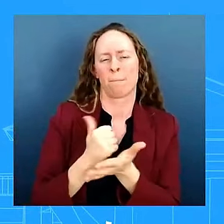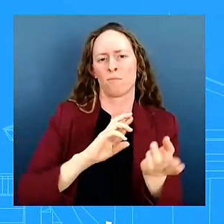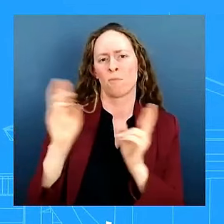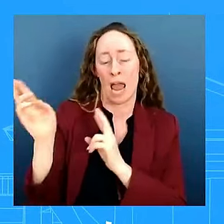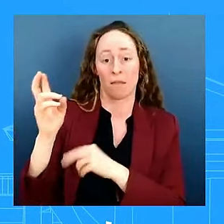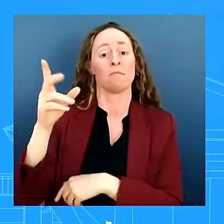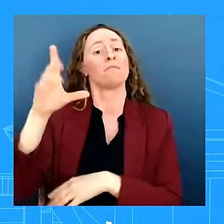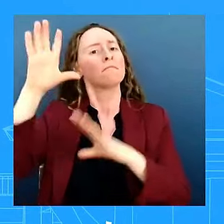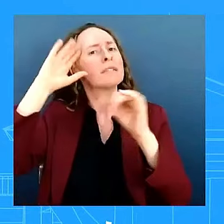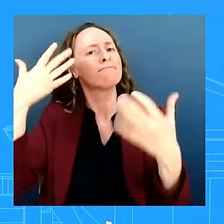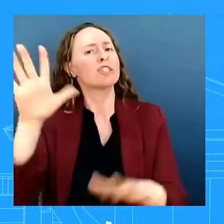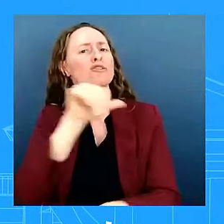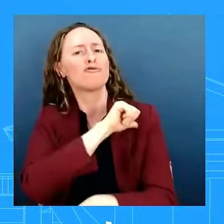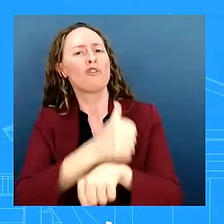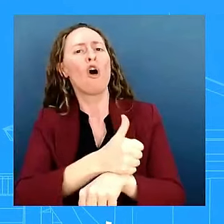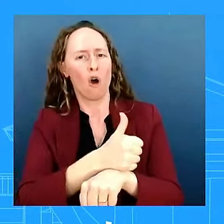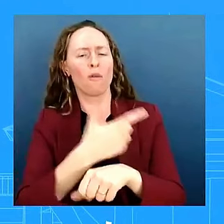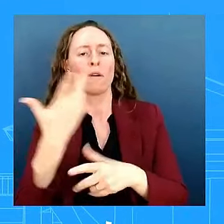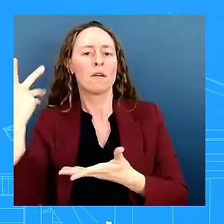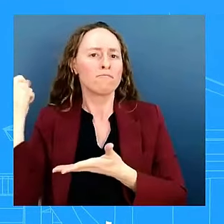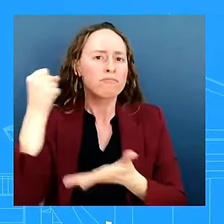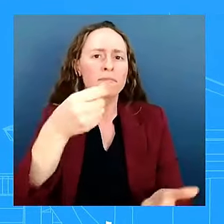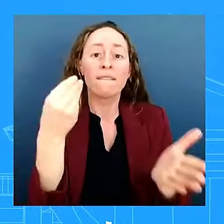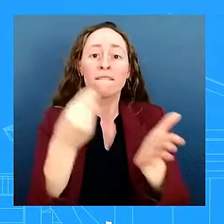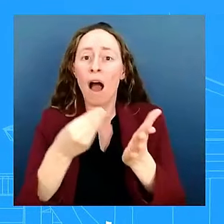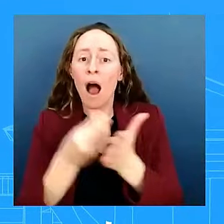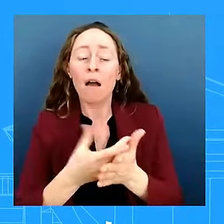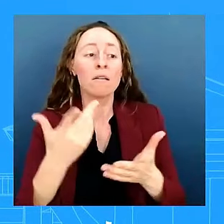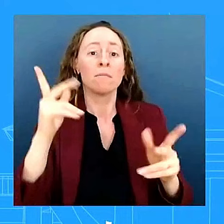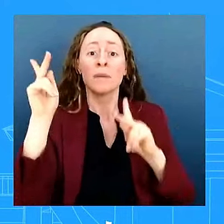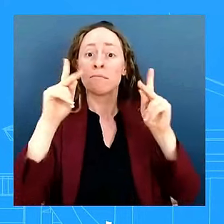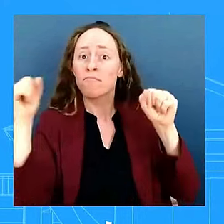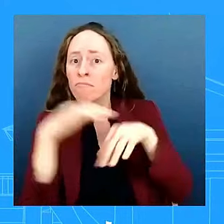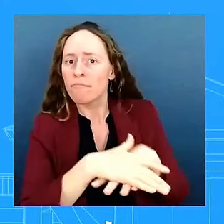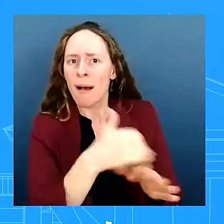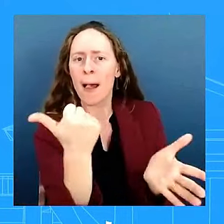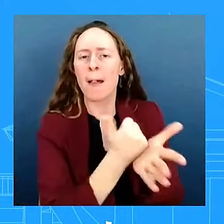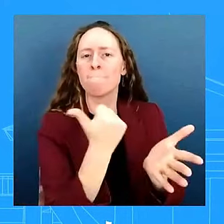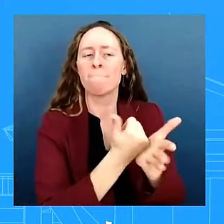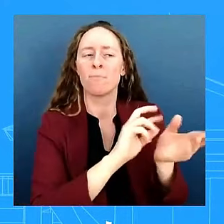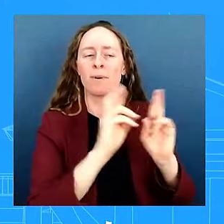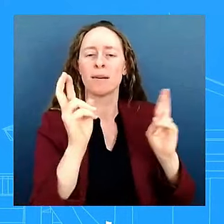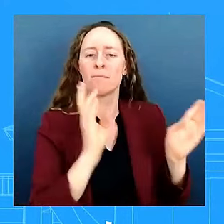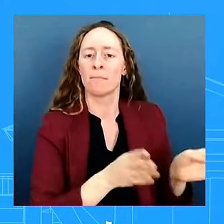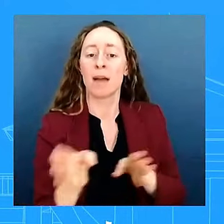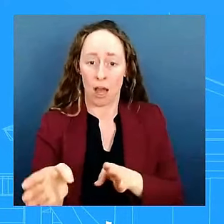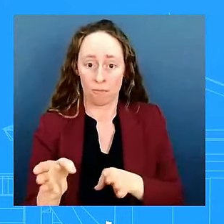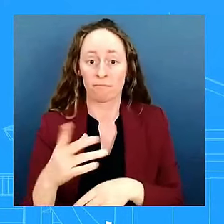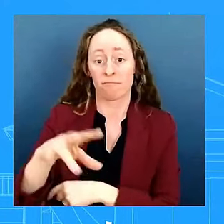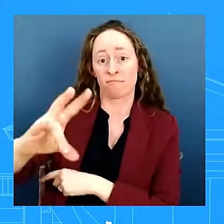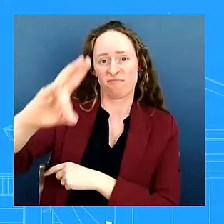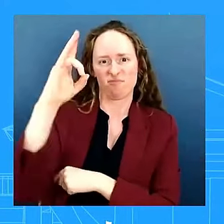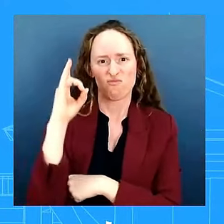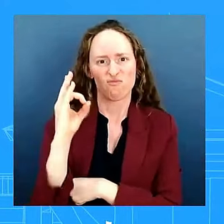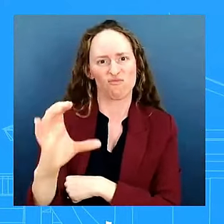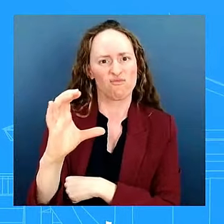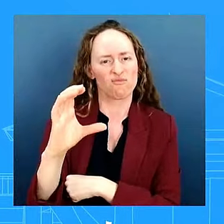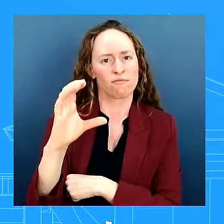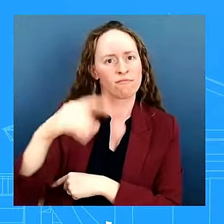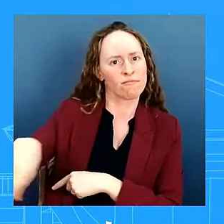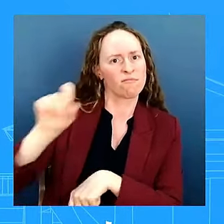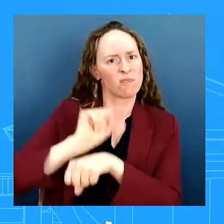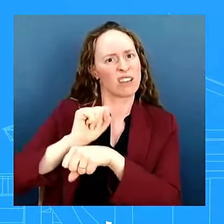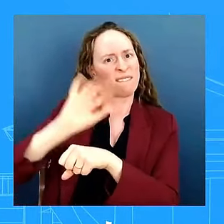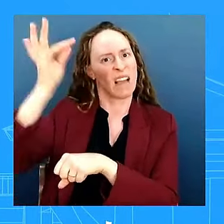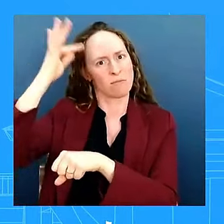and life-sustaining efforts over 700 federal personnel including 128 urban search and rescue